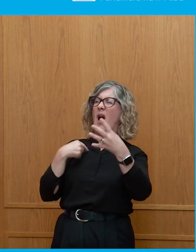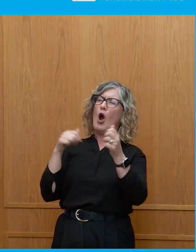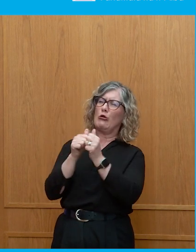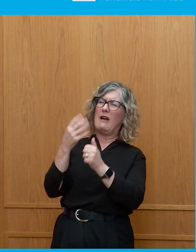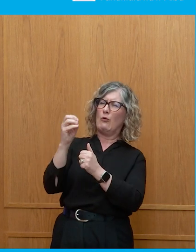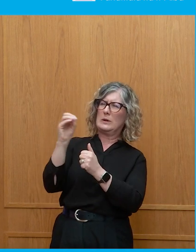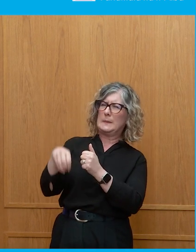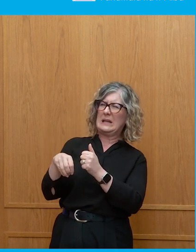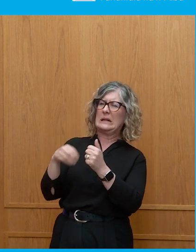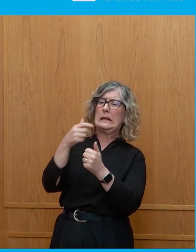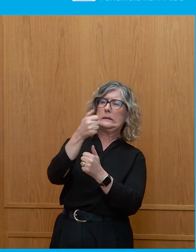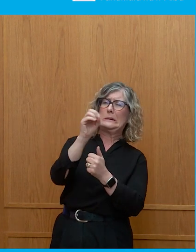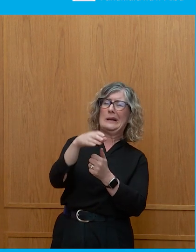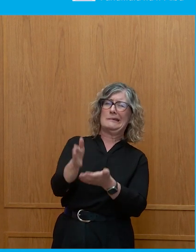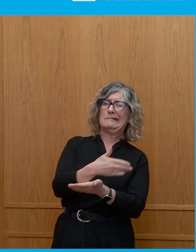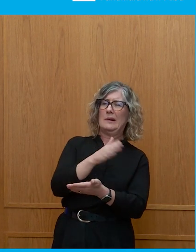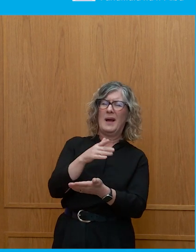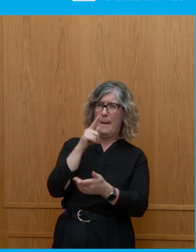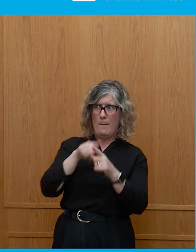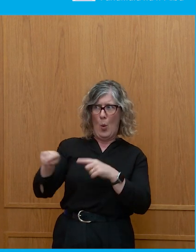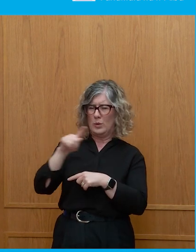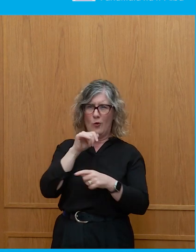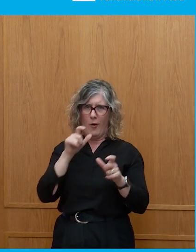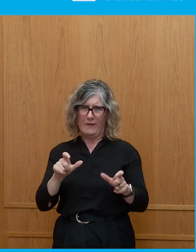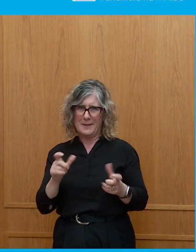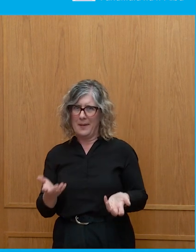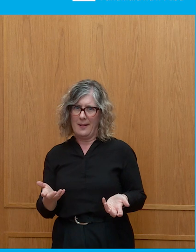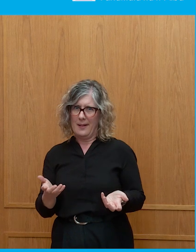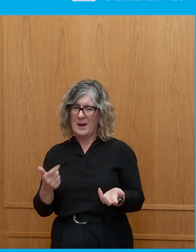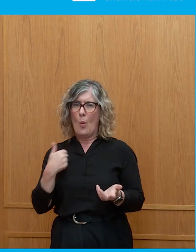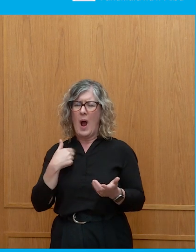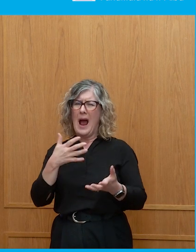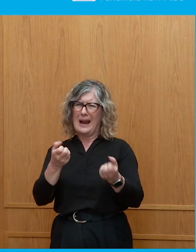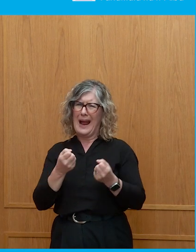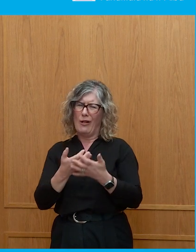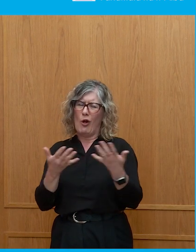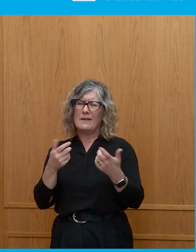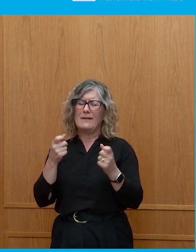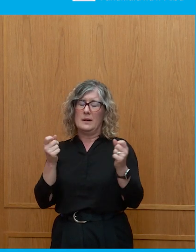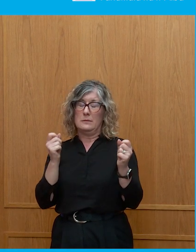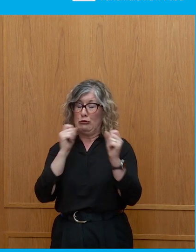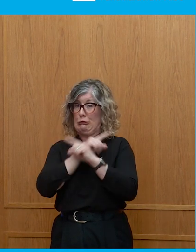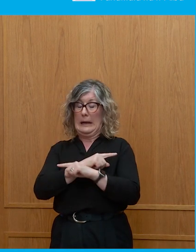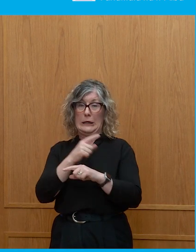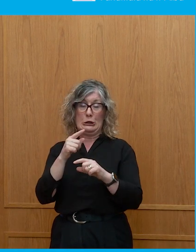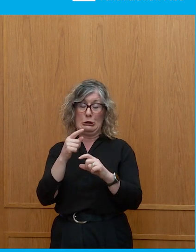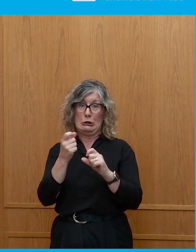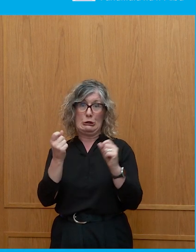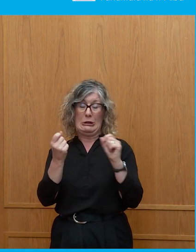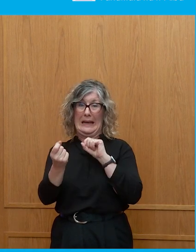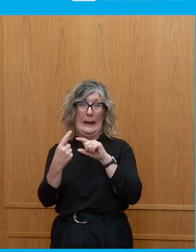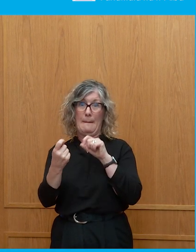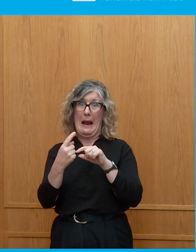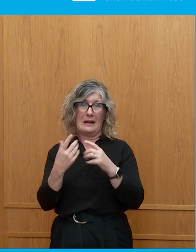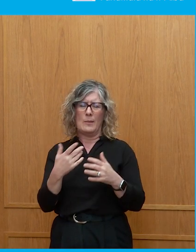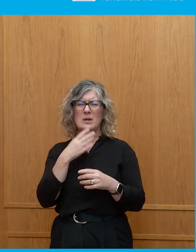about doing. And my postbag is full of very bizarre emails now. I can never vote for you again